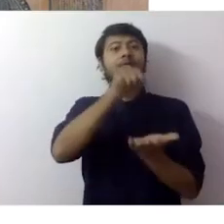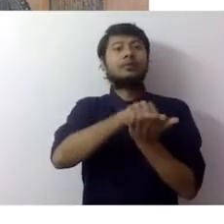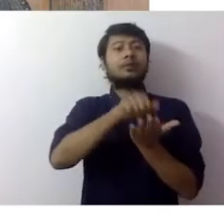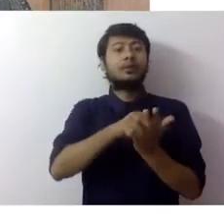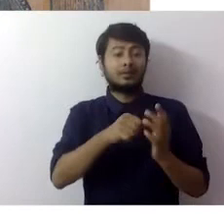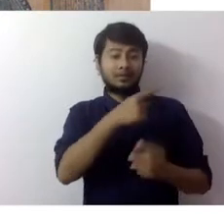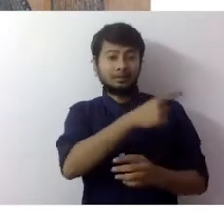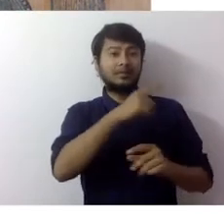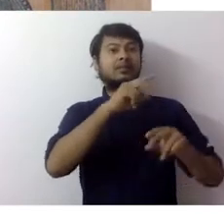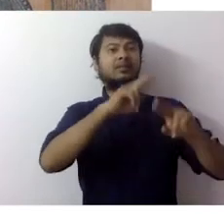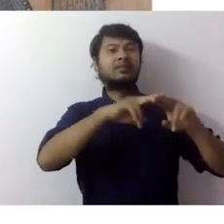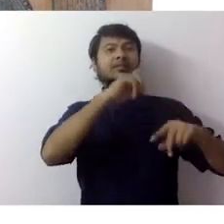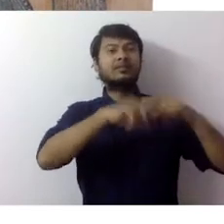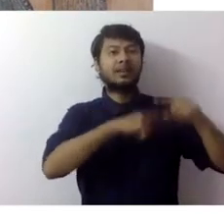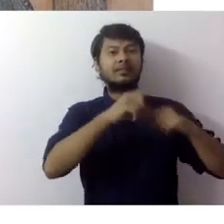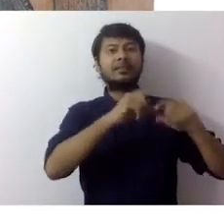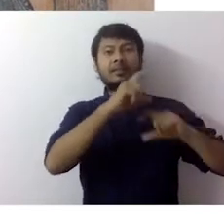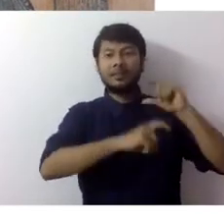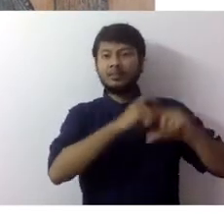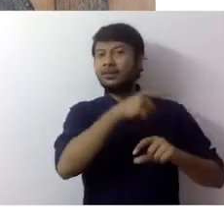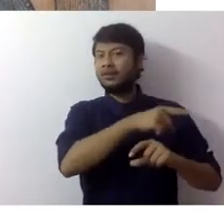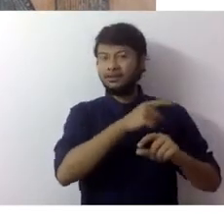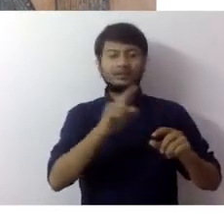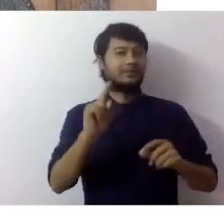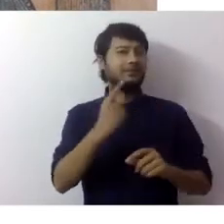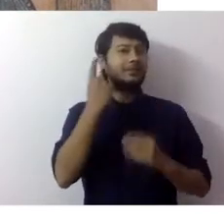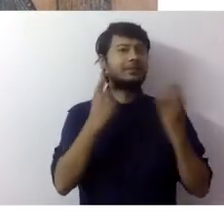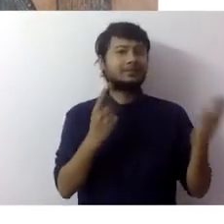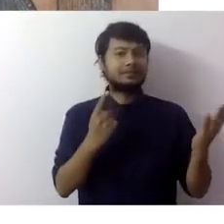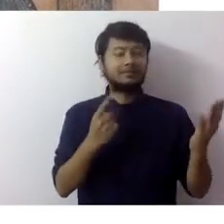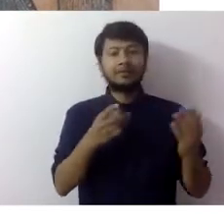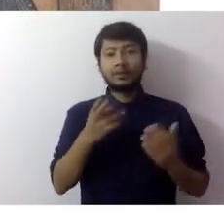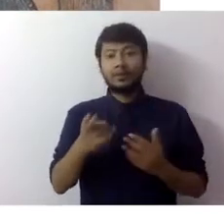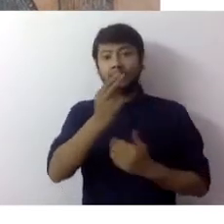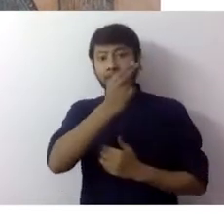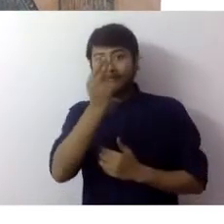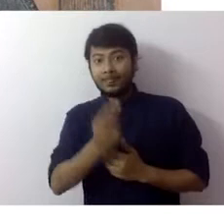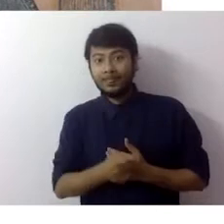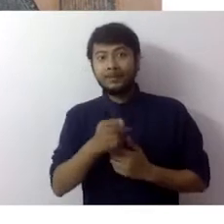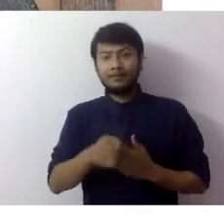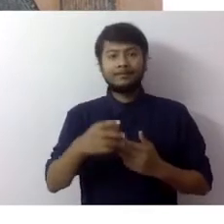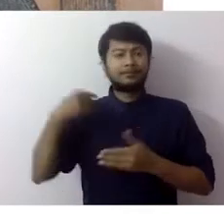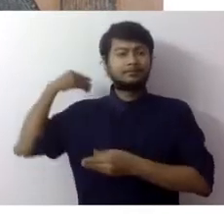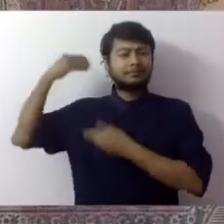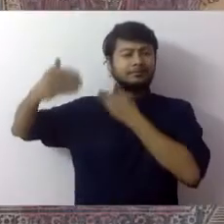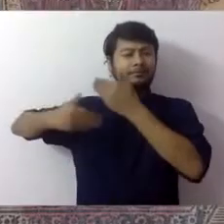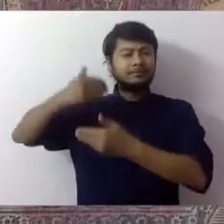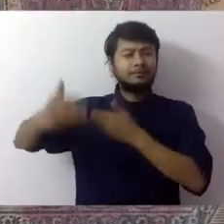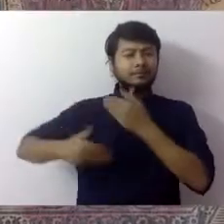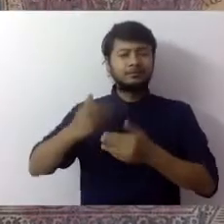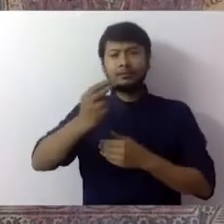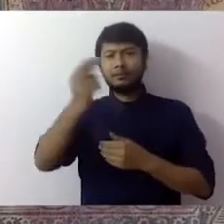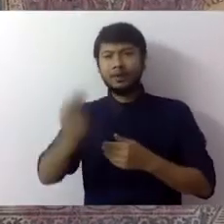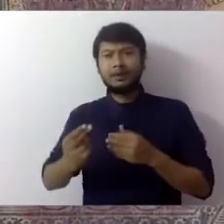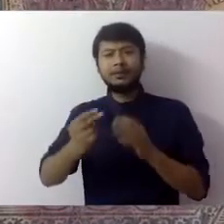this image we see the adaptation of a timeless icon, one that has been used and reused in traditions across the country. The image of